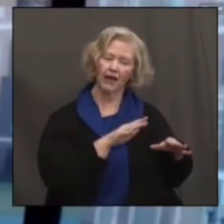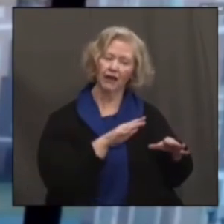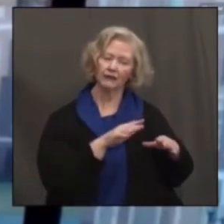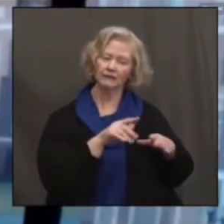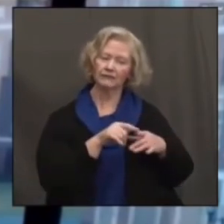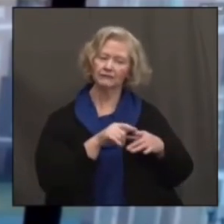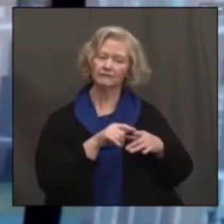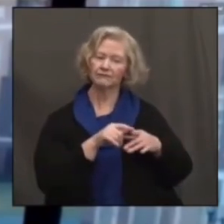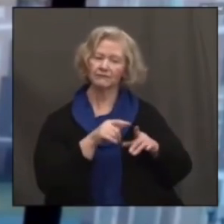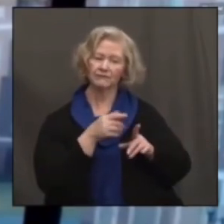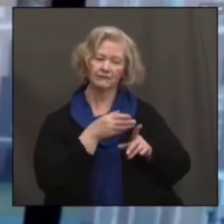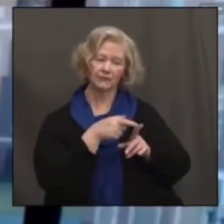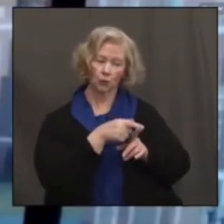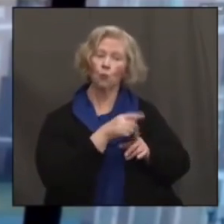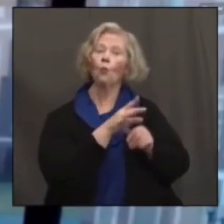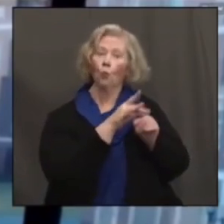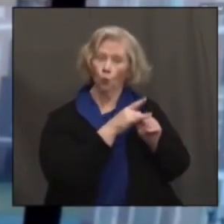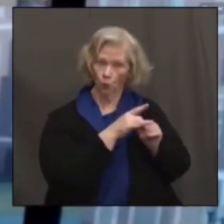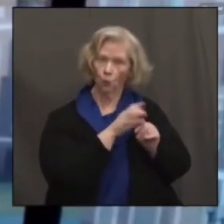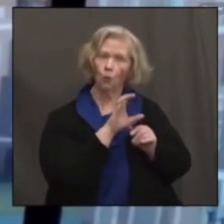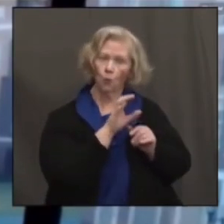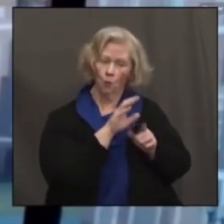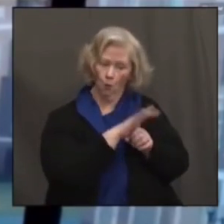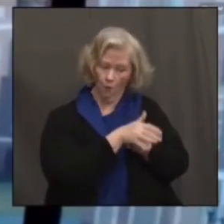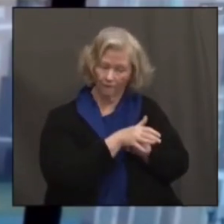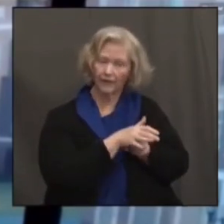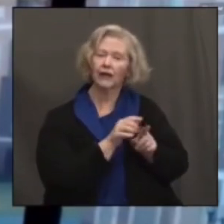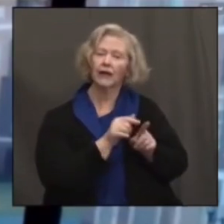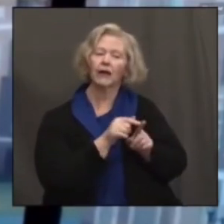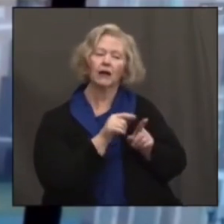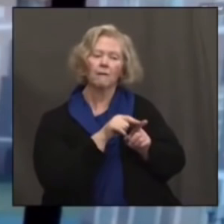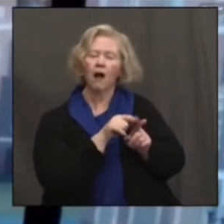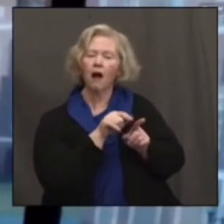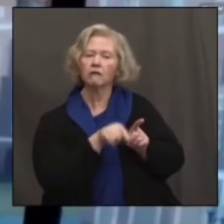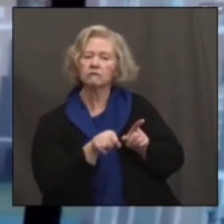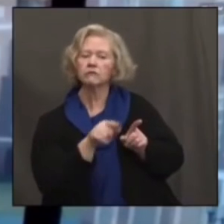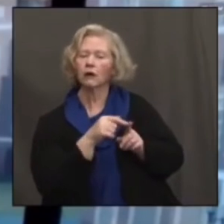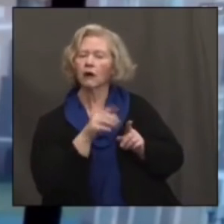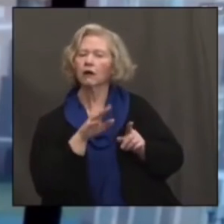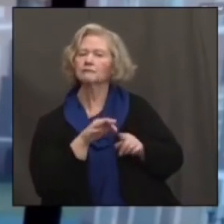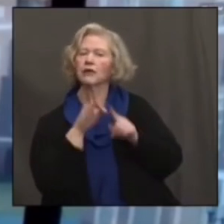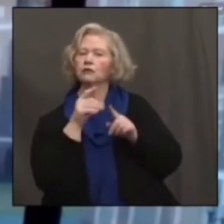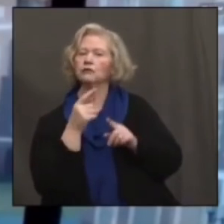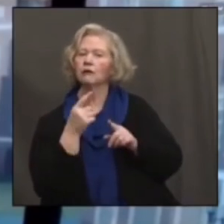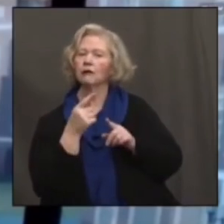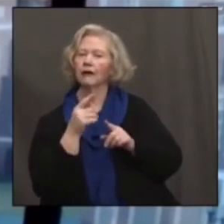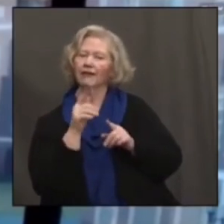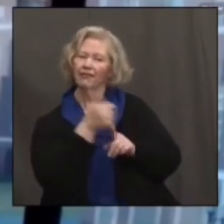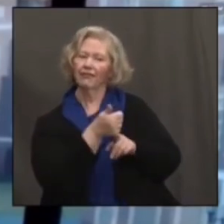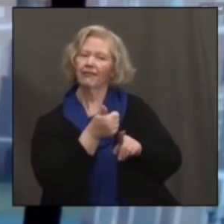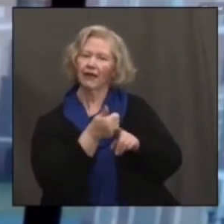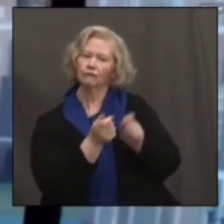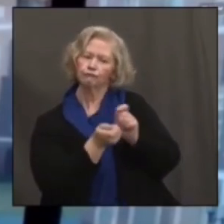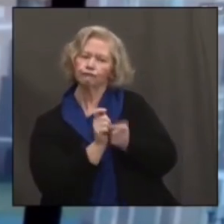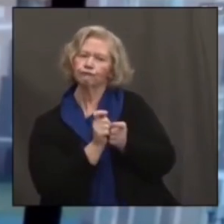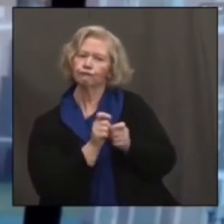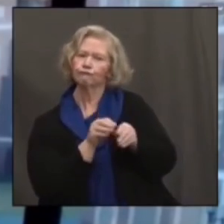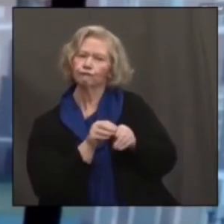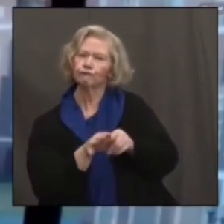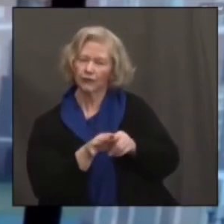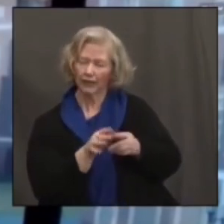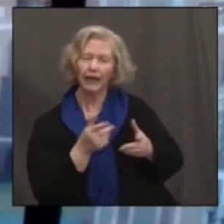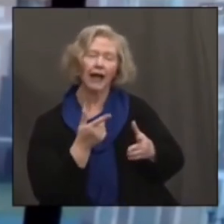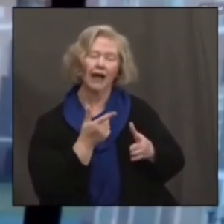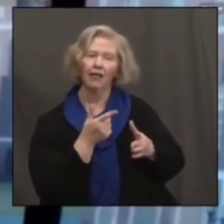with intensive care units overflowing, people getting intubated in the halls. So, you know, of